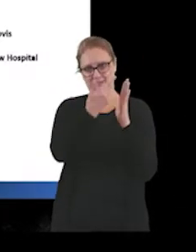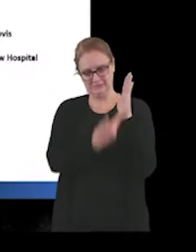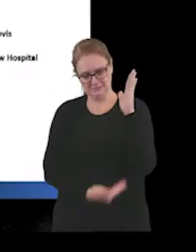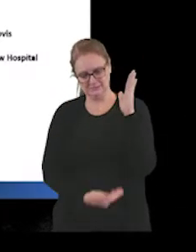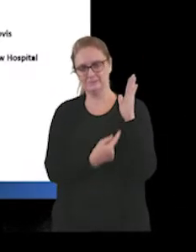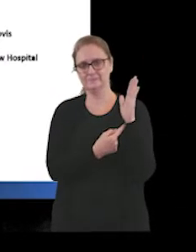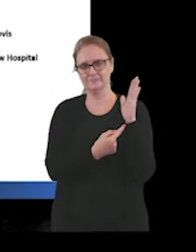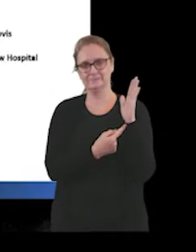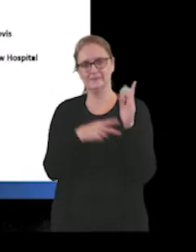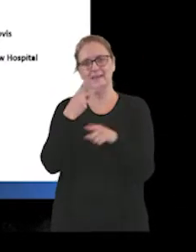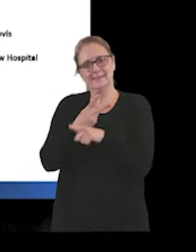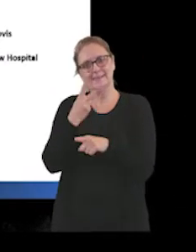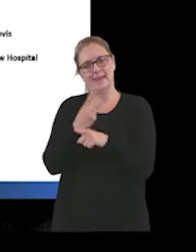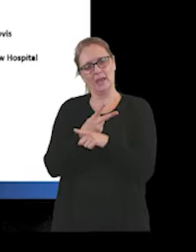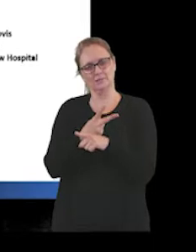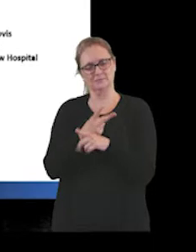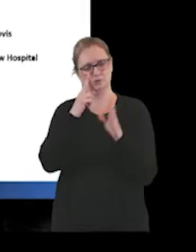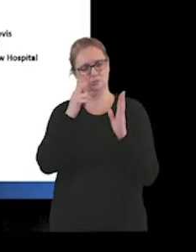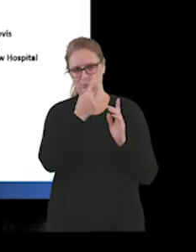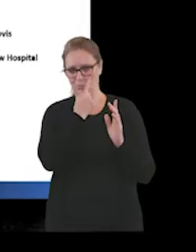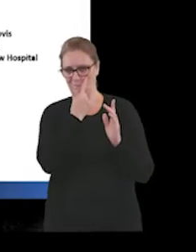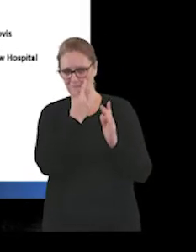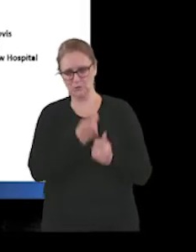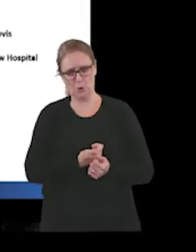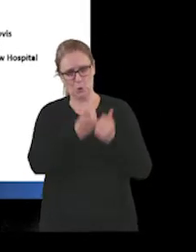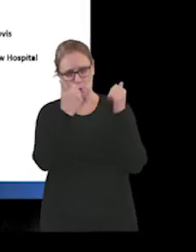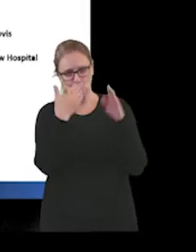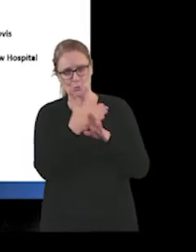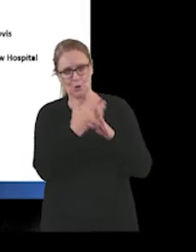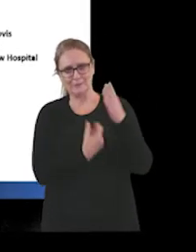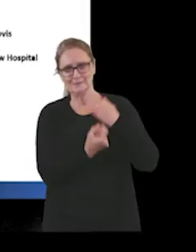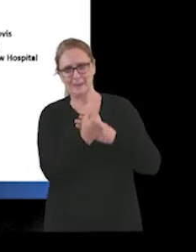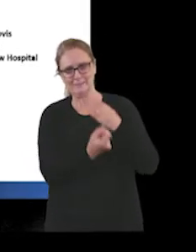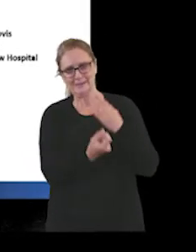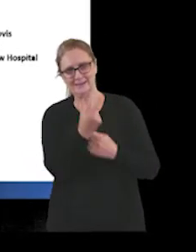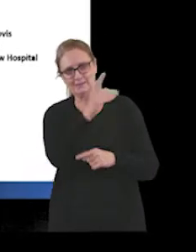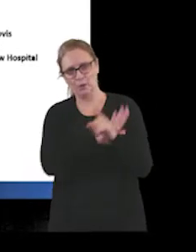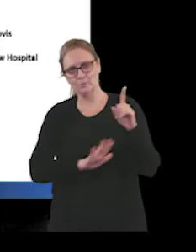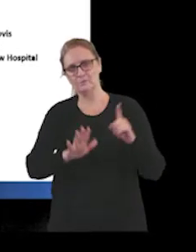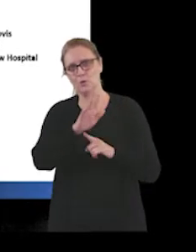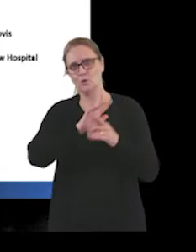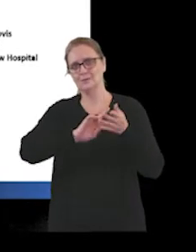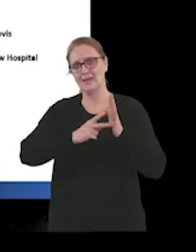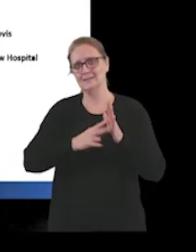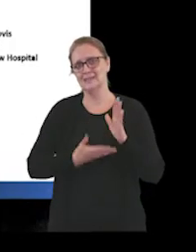Again, testament to the amazing work that's going on across the organisation.